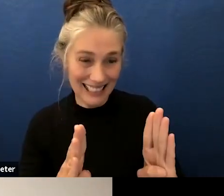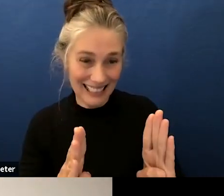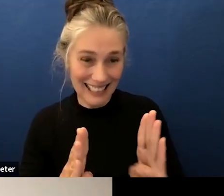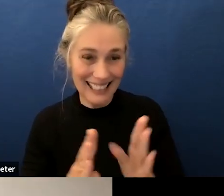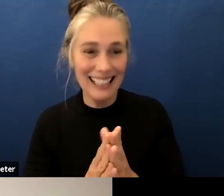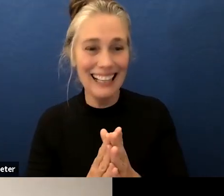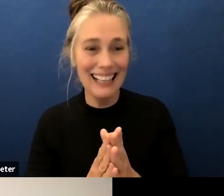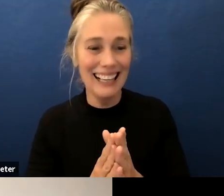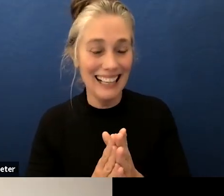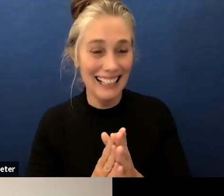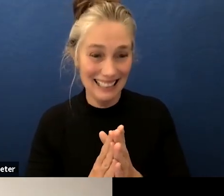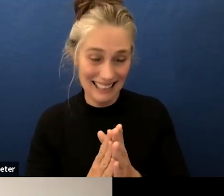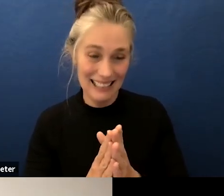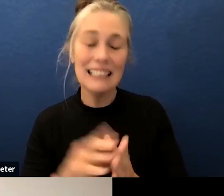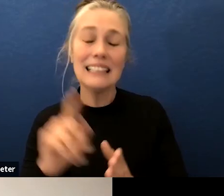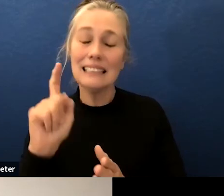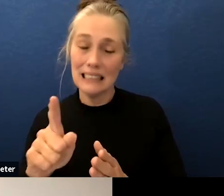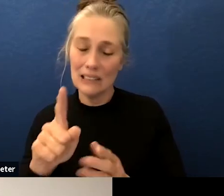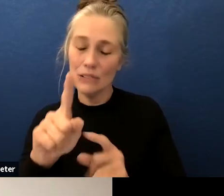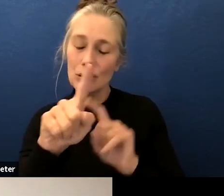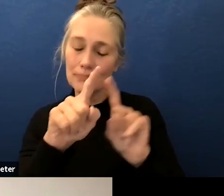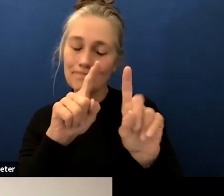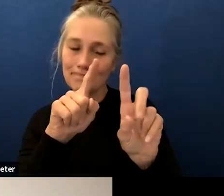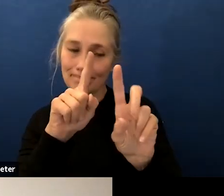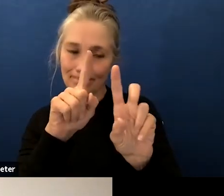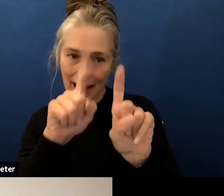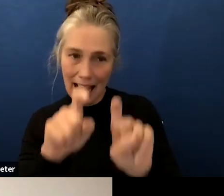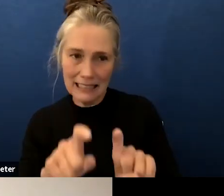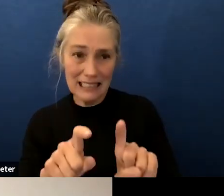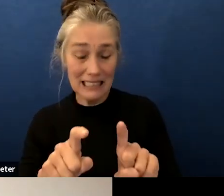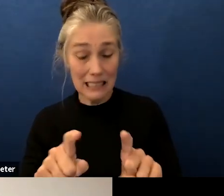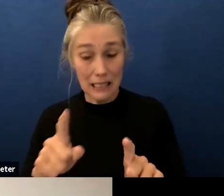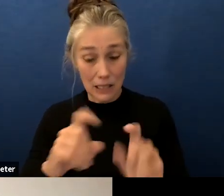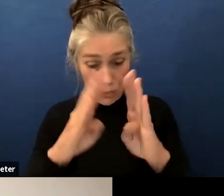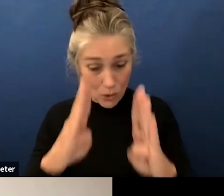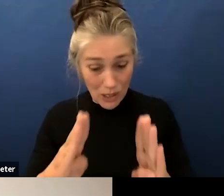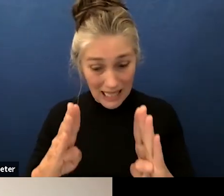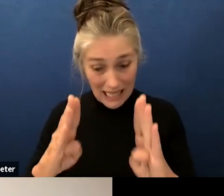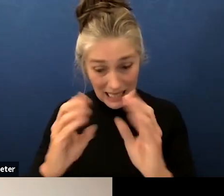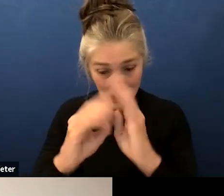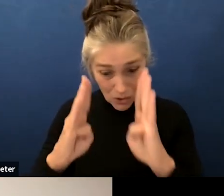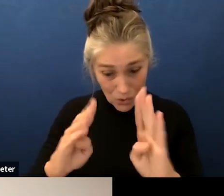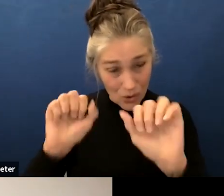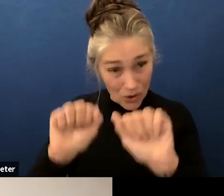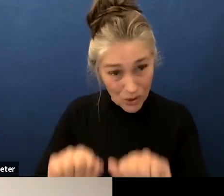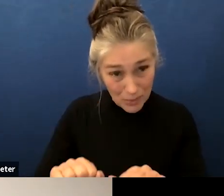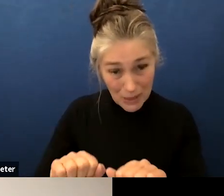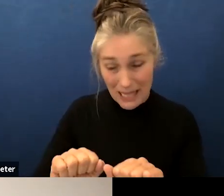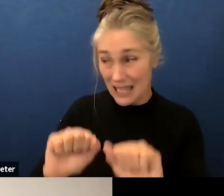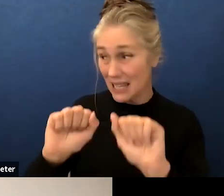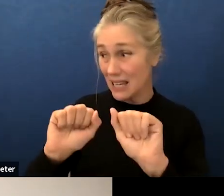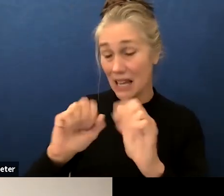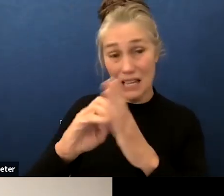say is this is being a student is a student able to be a student today or do they have other needs